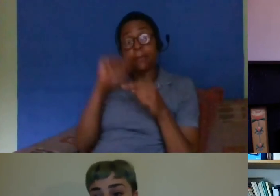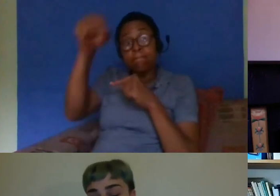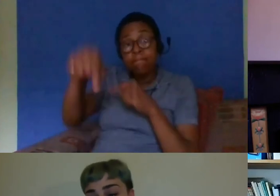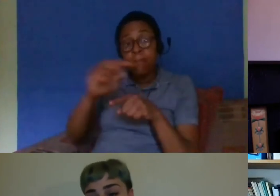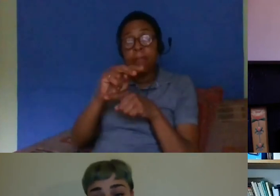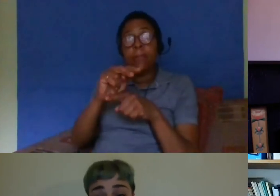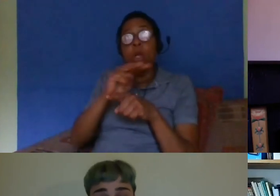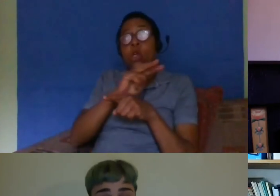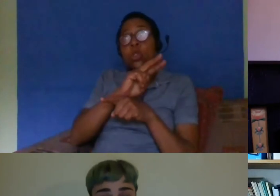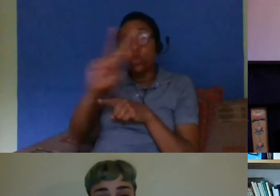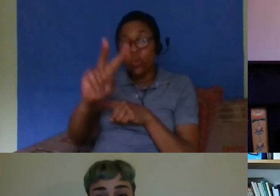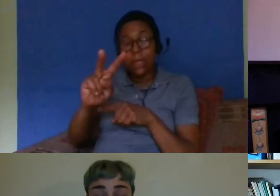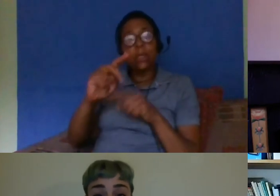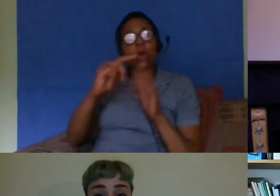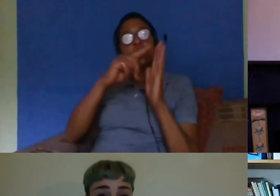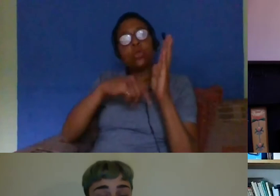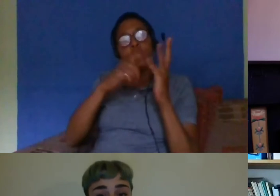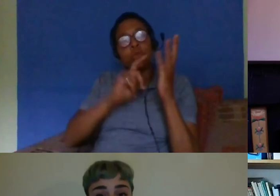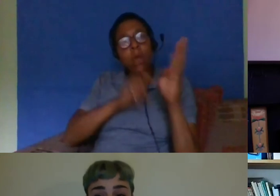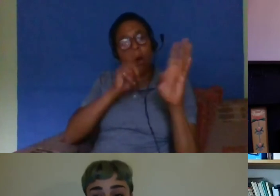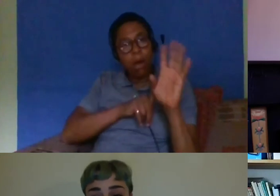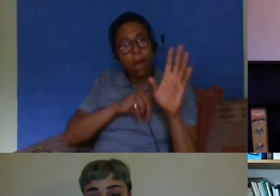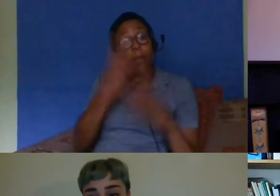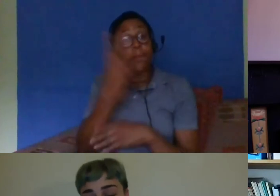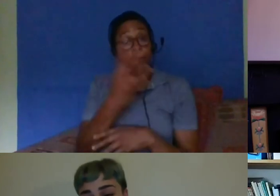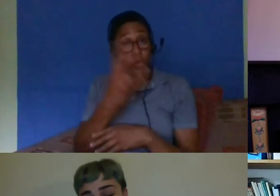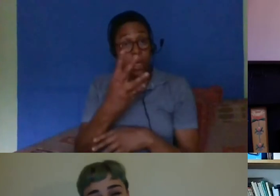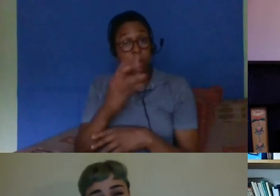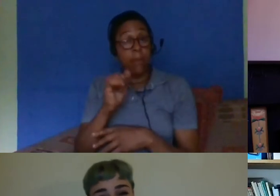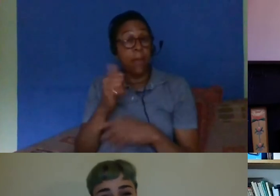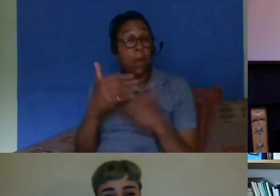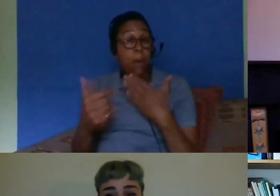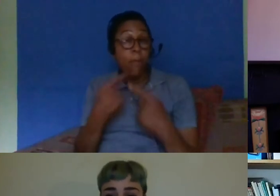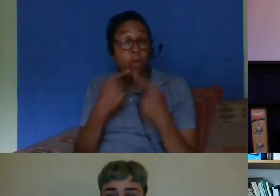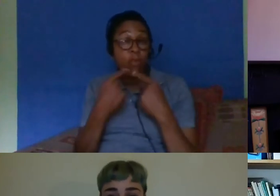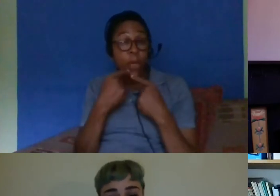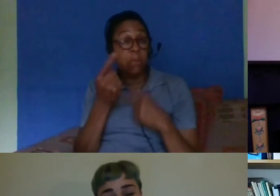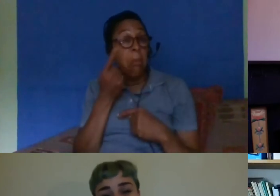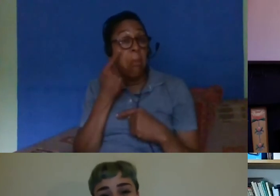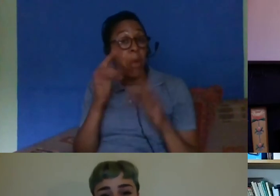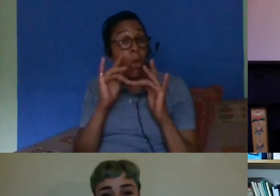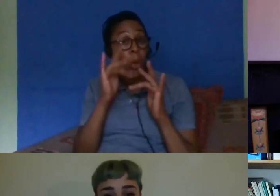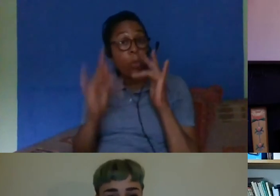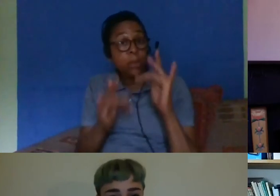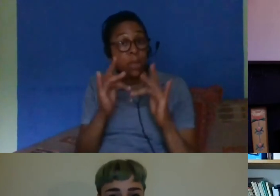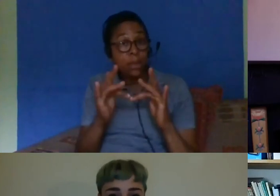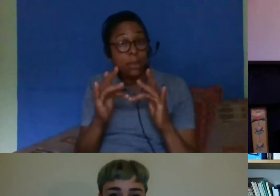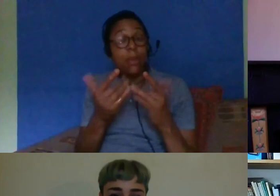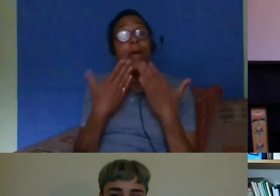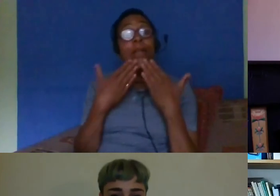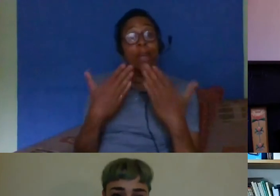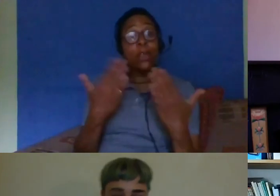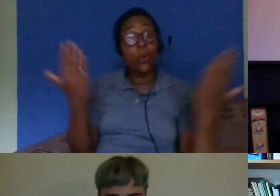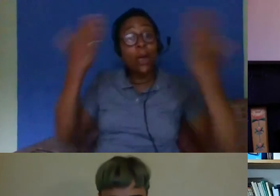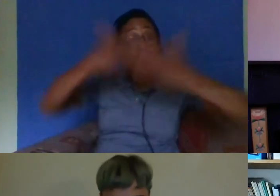uh if you'd like any further information on that it's available through our website um i do hope to see you then again on zoom uh thank you and good night